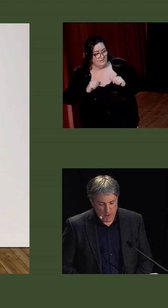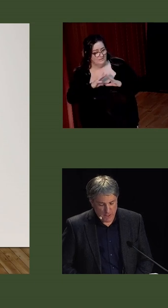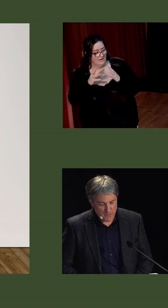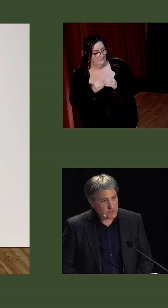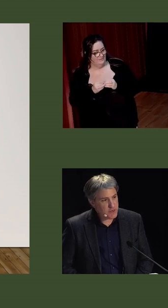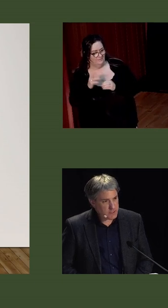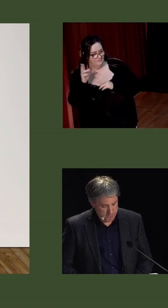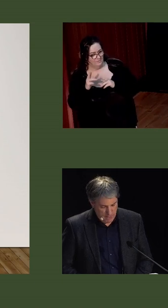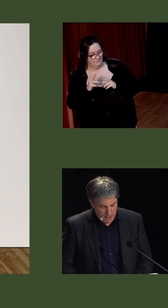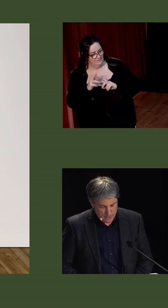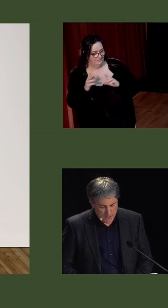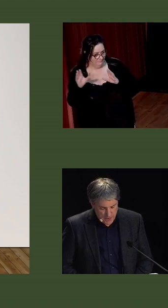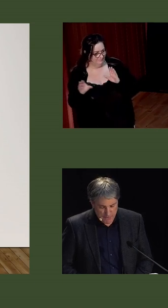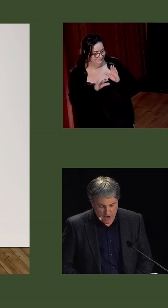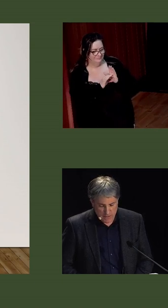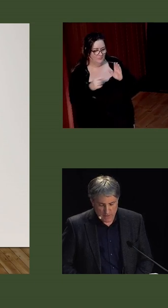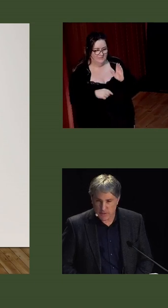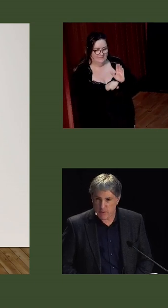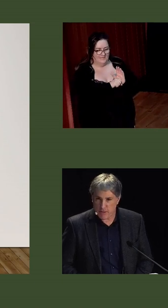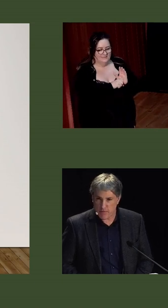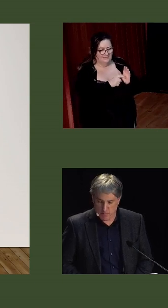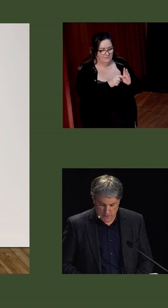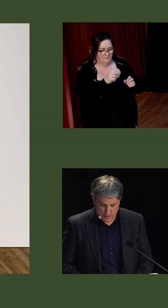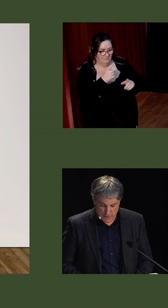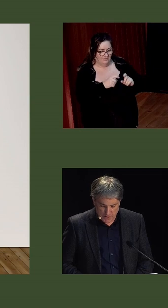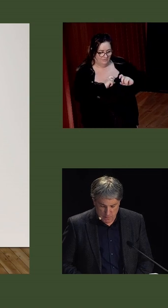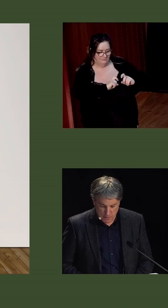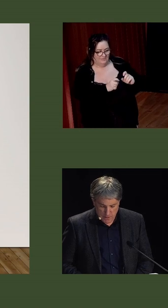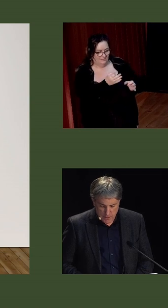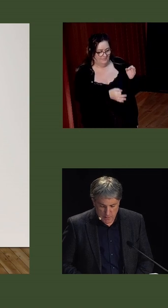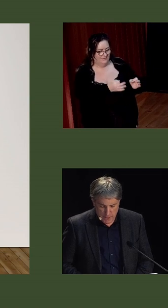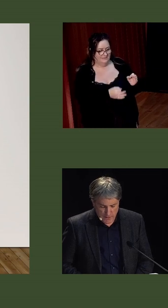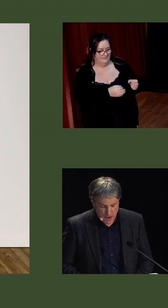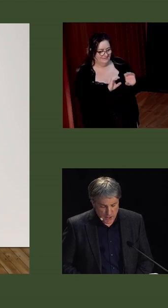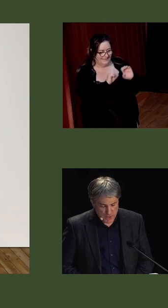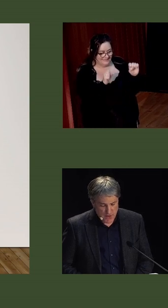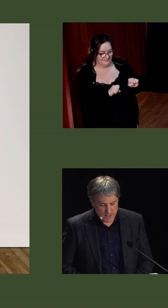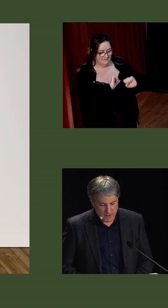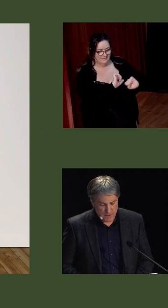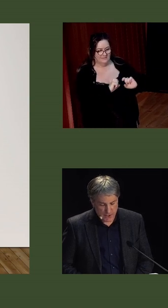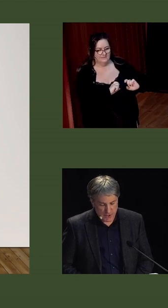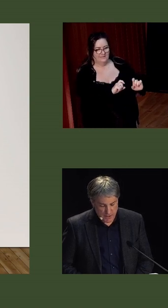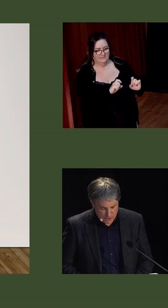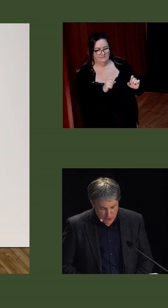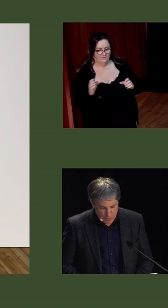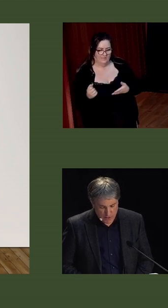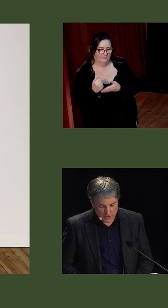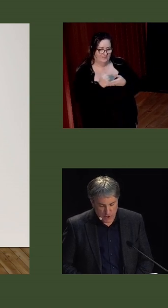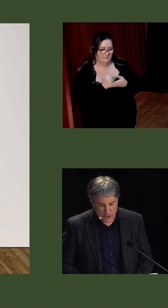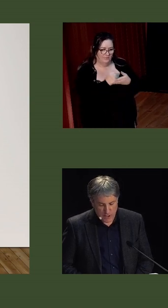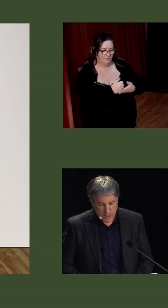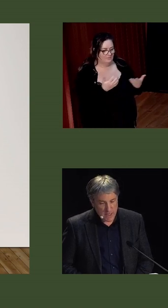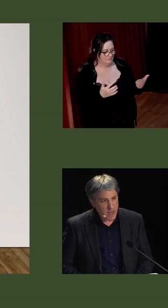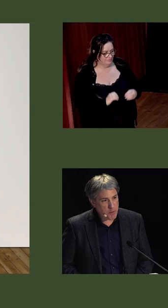uphold the authority of the state, to safeguard the stability of the political system, to place the arduous task of national